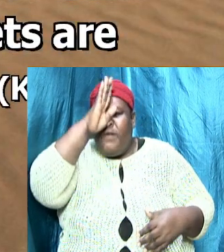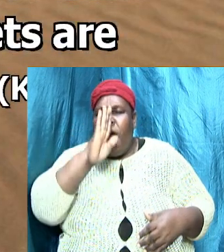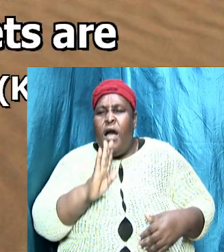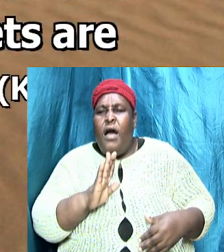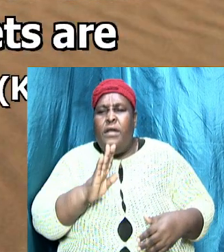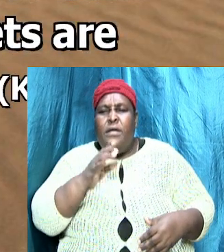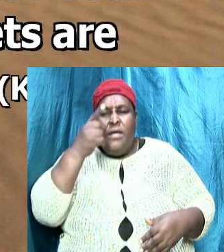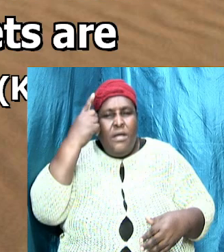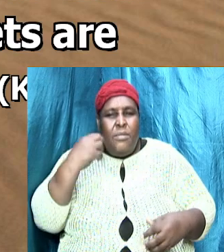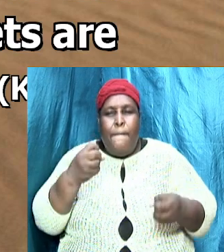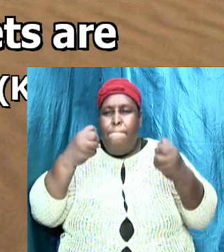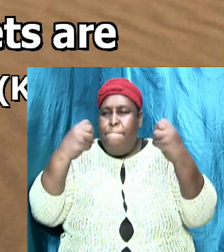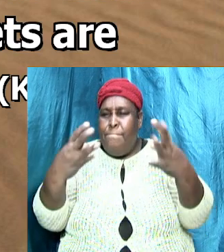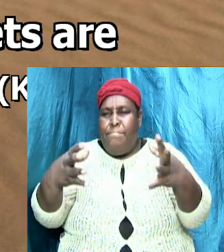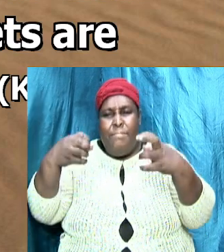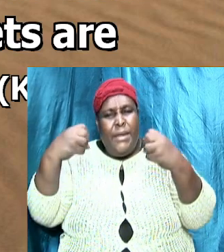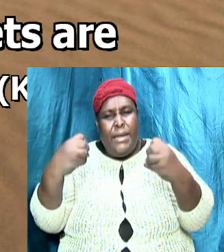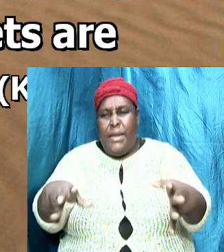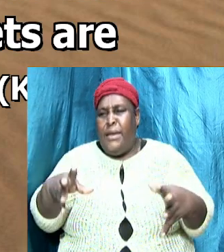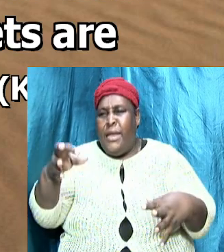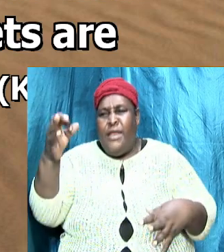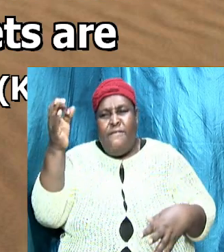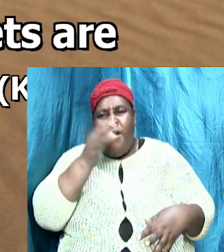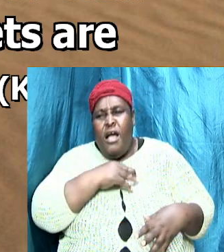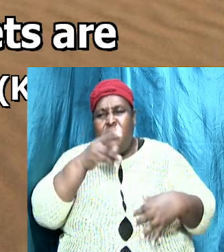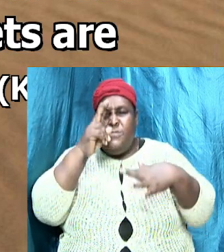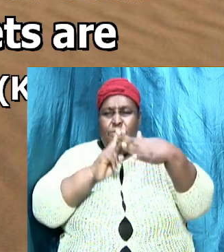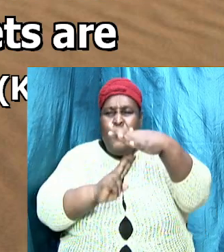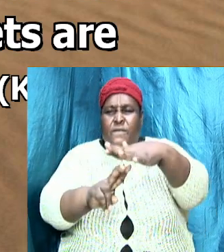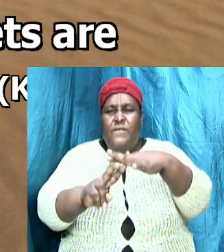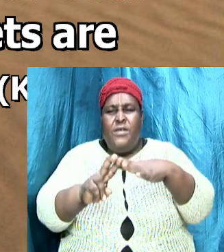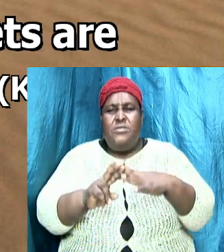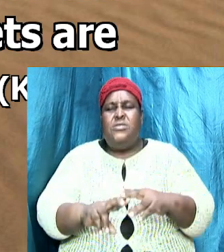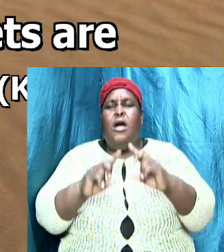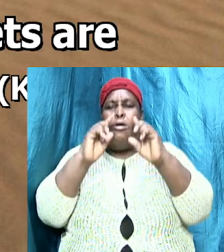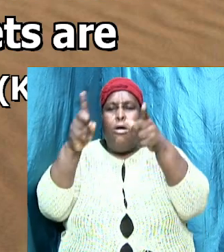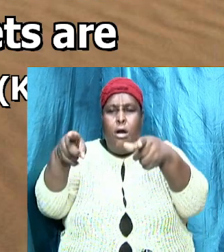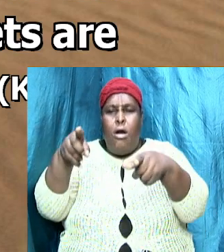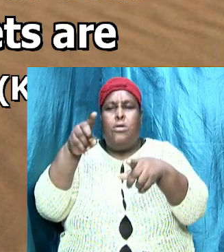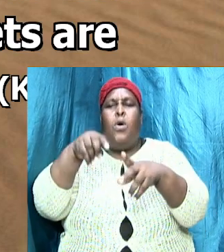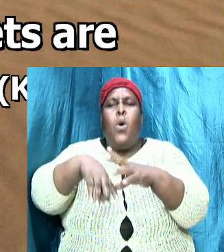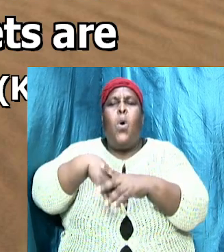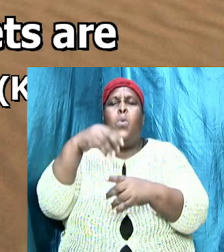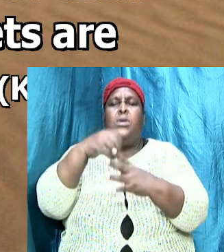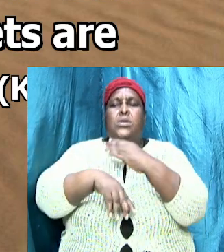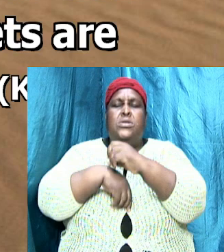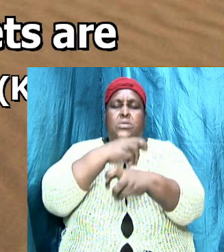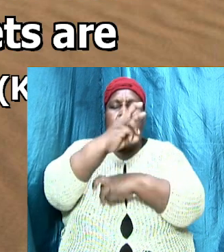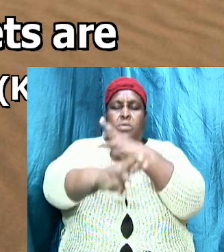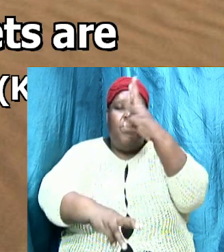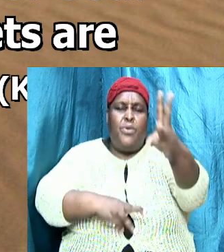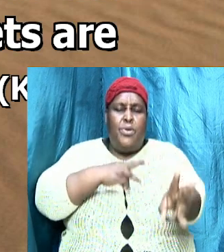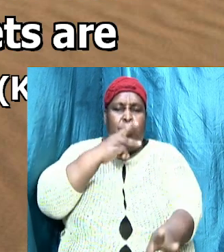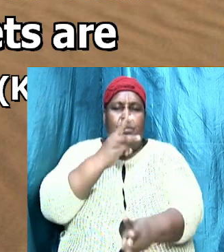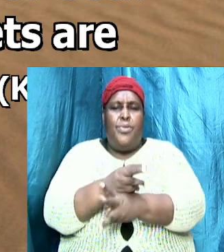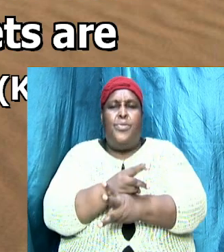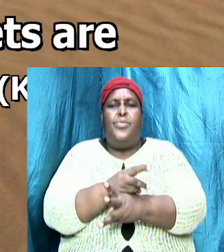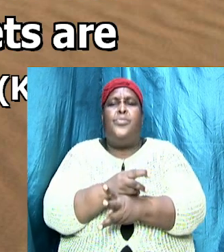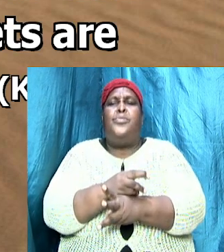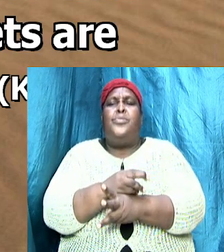are of God because many false prophets have gone out into the world